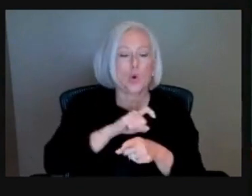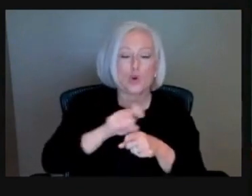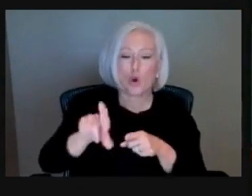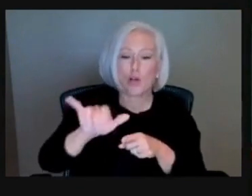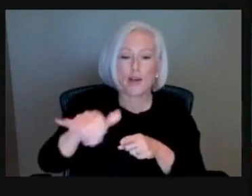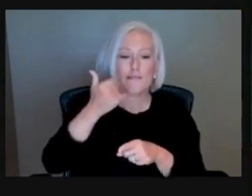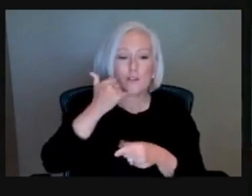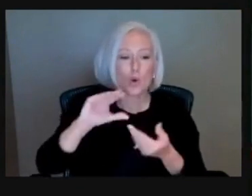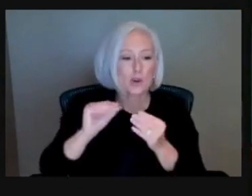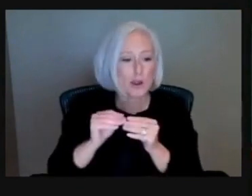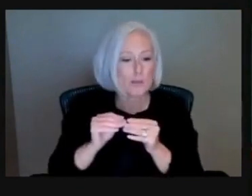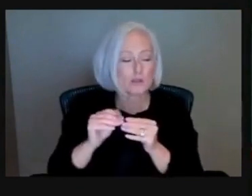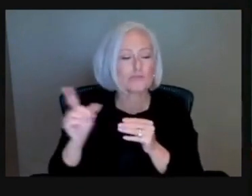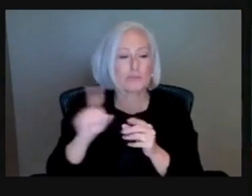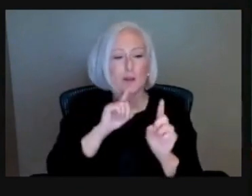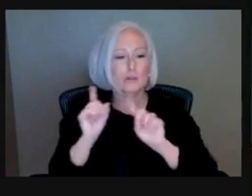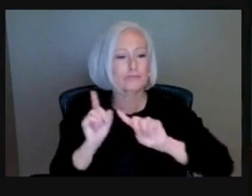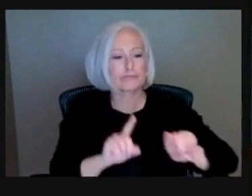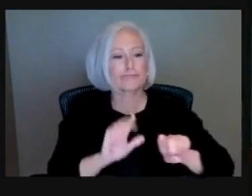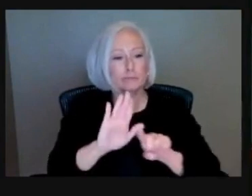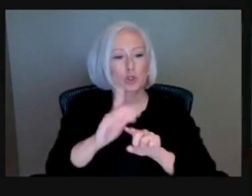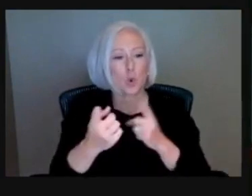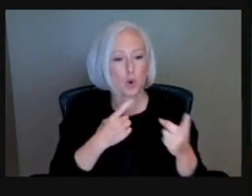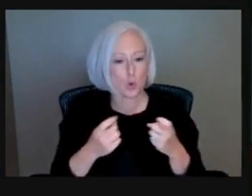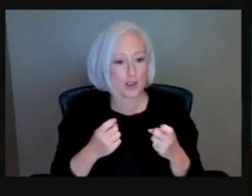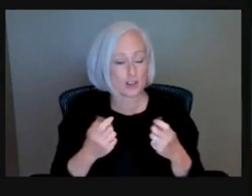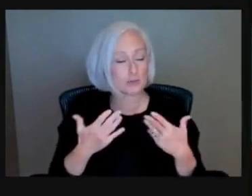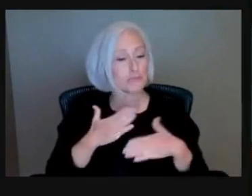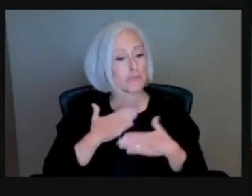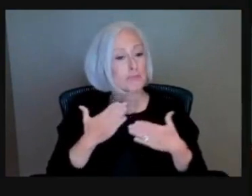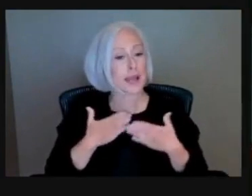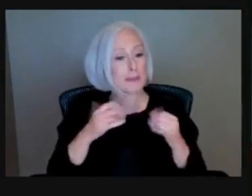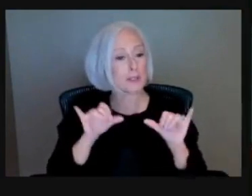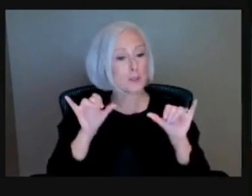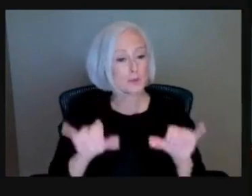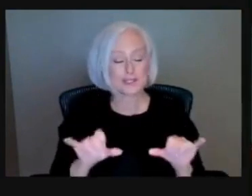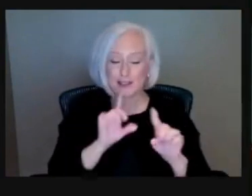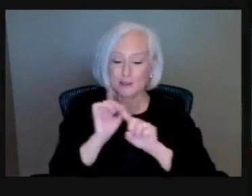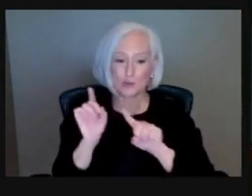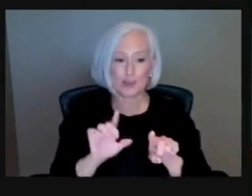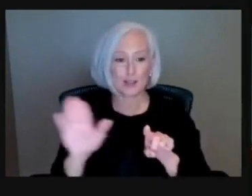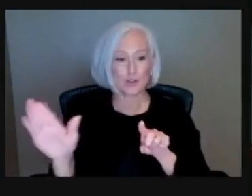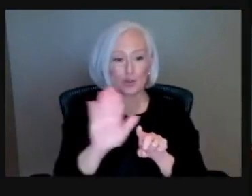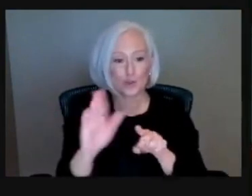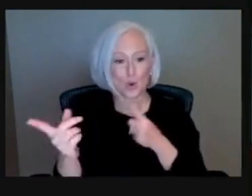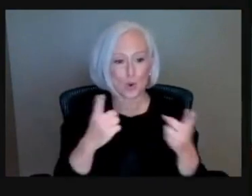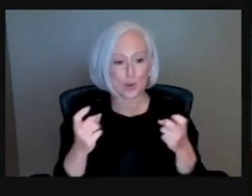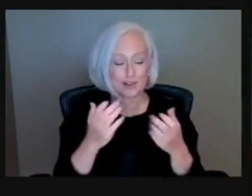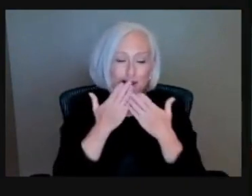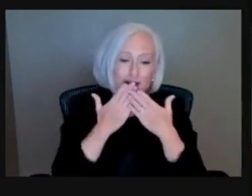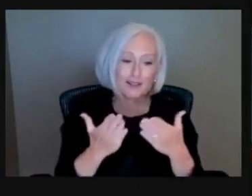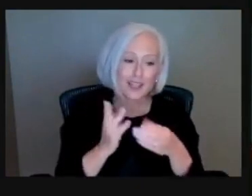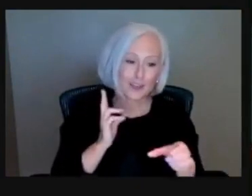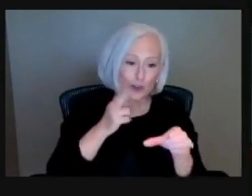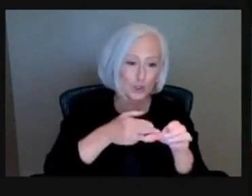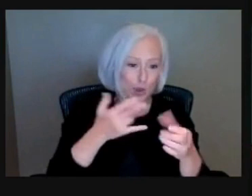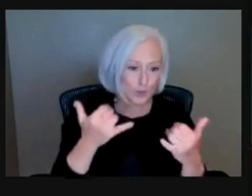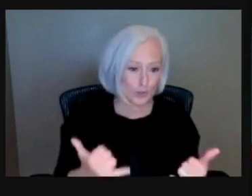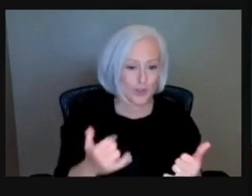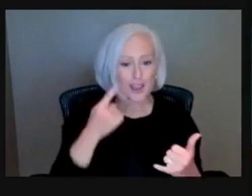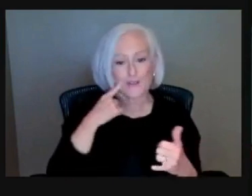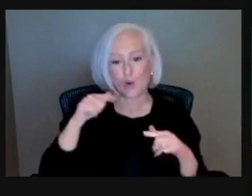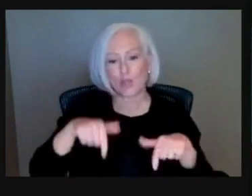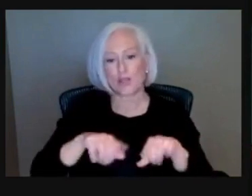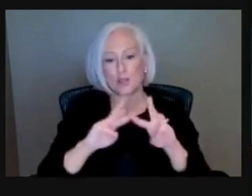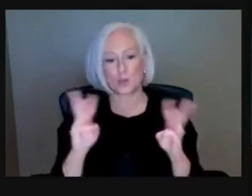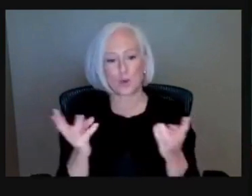So I'm going to stick around and answer your questions that you might have. But again, thank you so much for joining us for this conference. I really hope you guys are